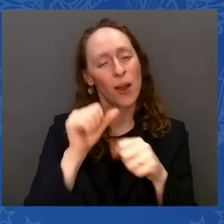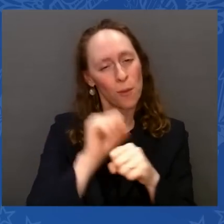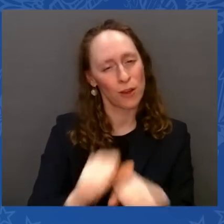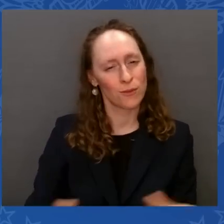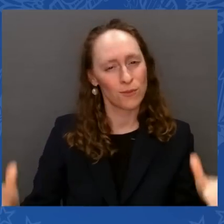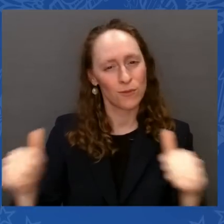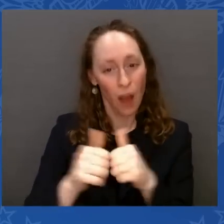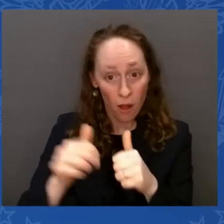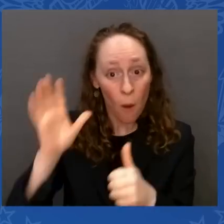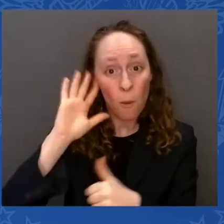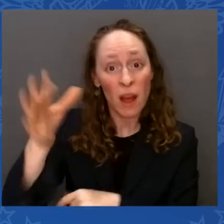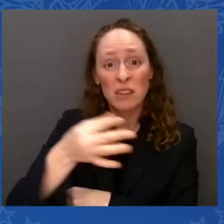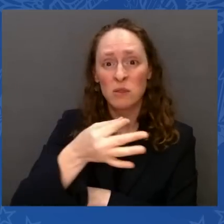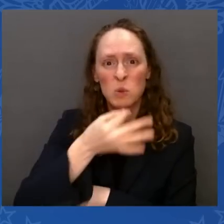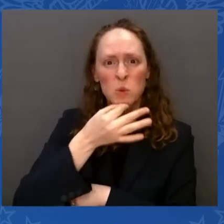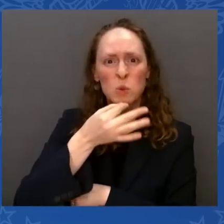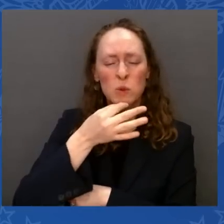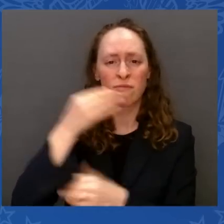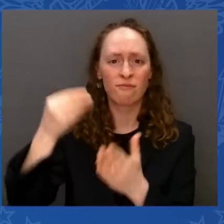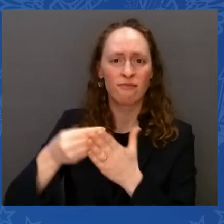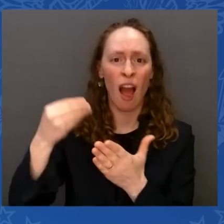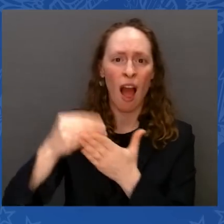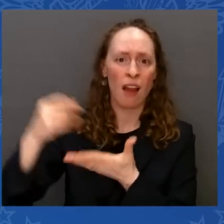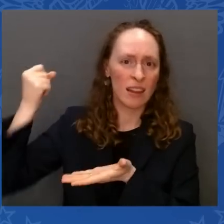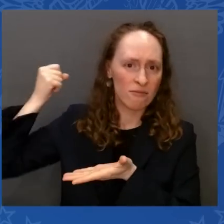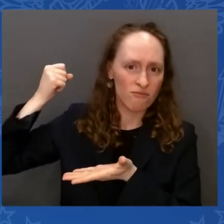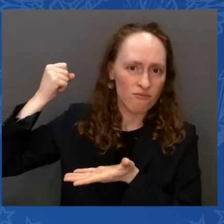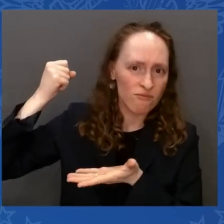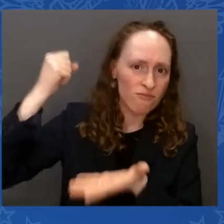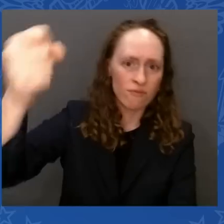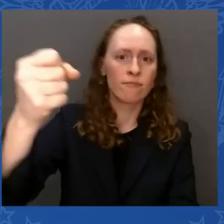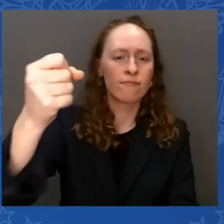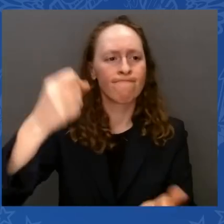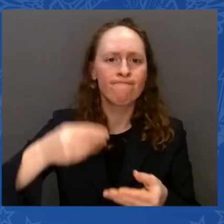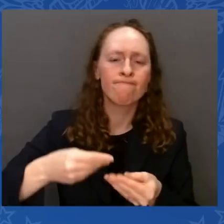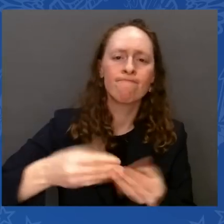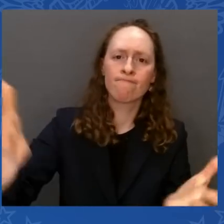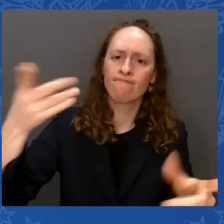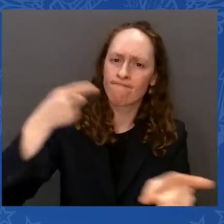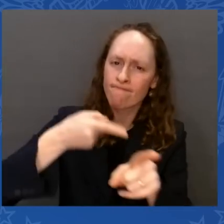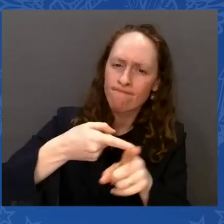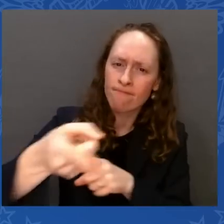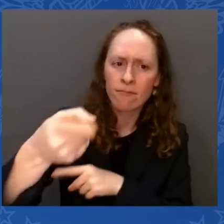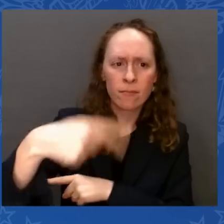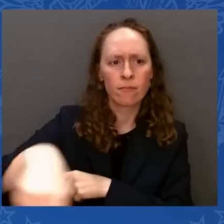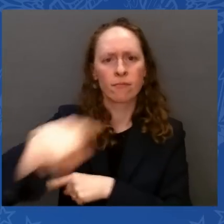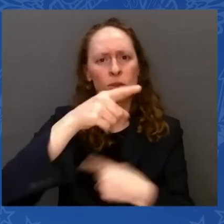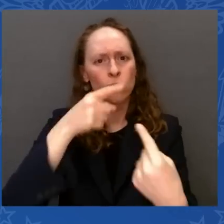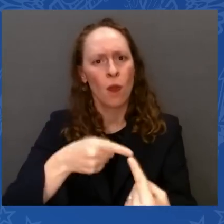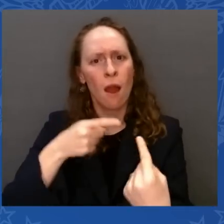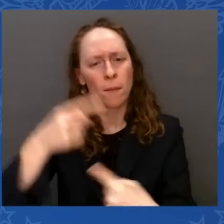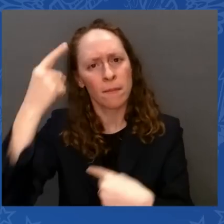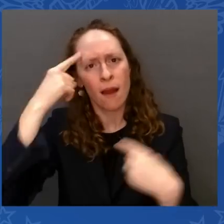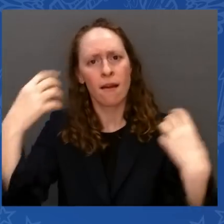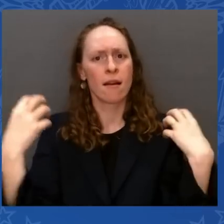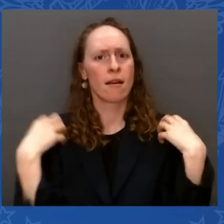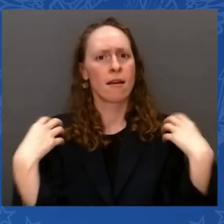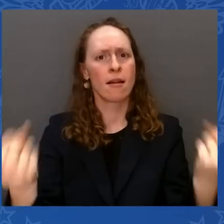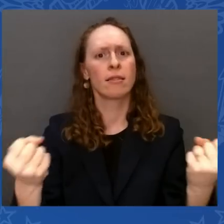mental illness in America. Together, millions